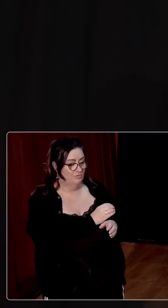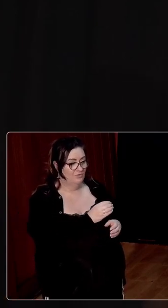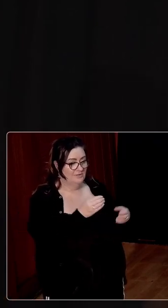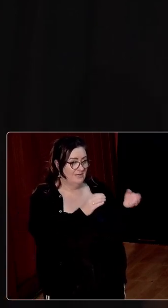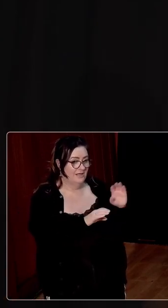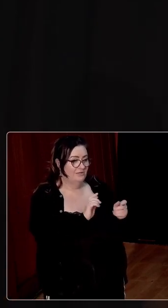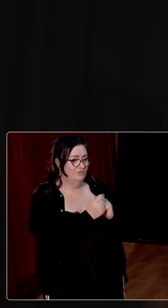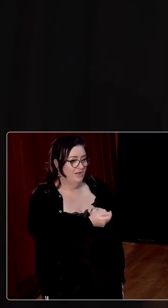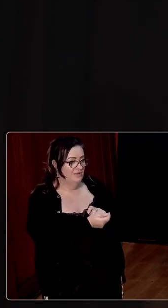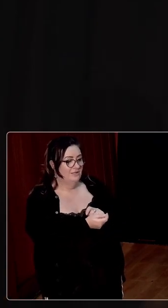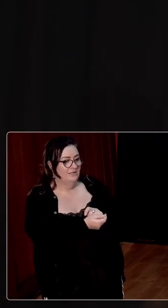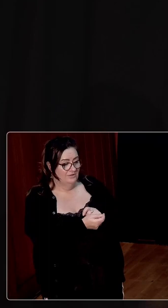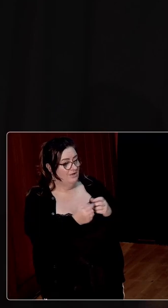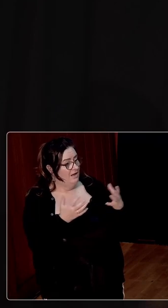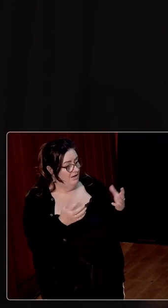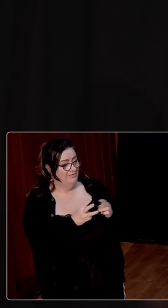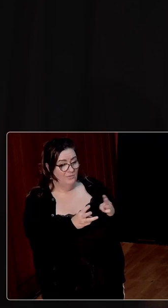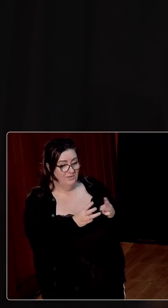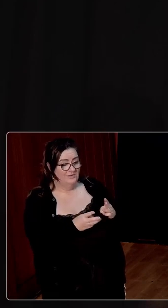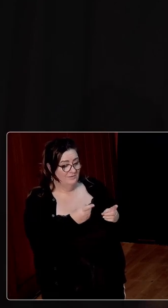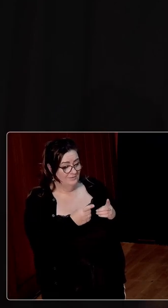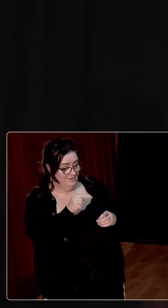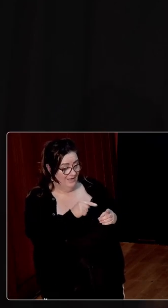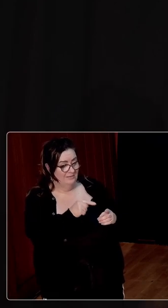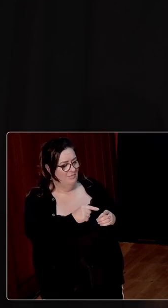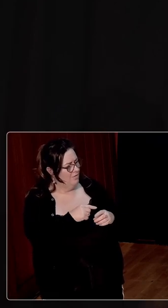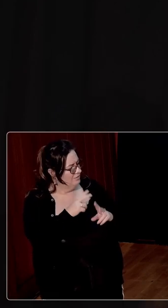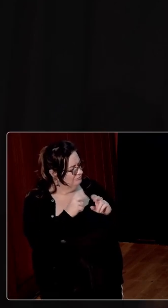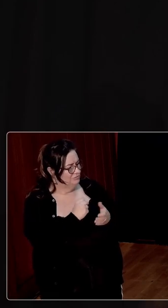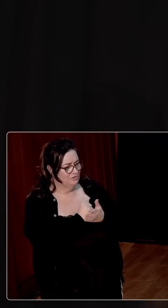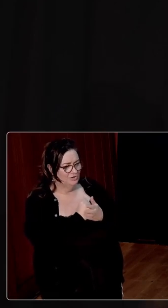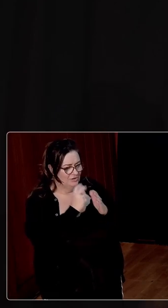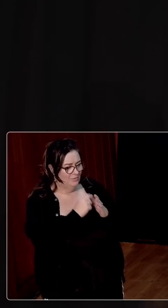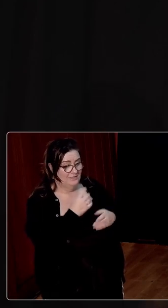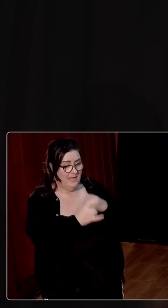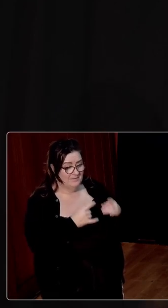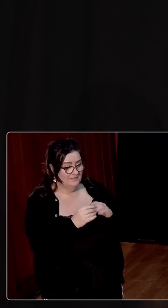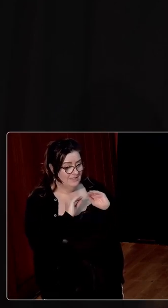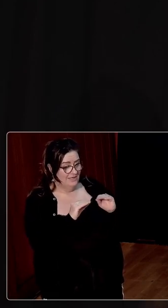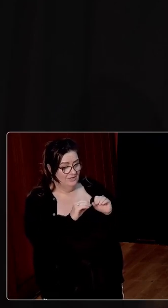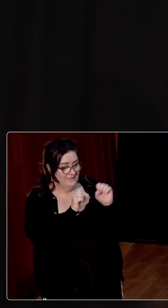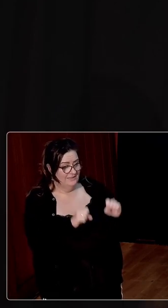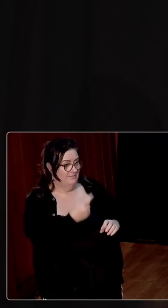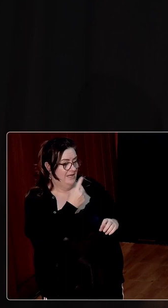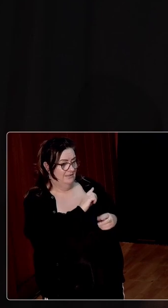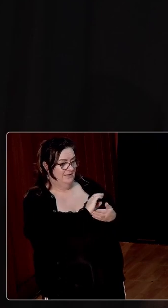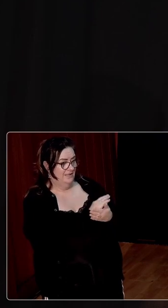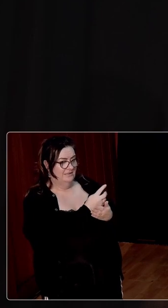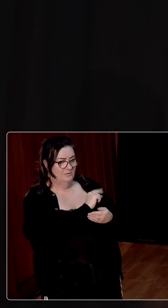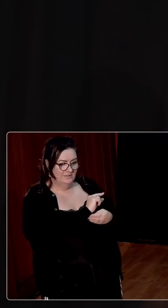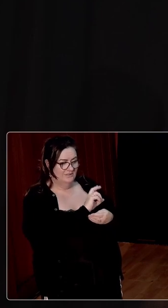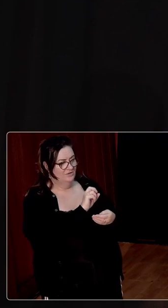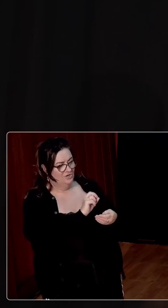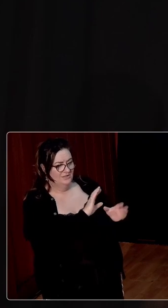changing, I think there's a job work to be done, greater study needed on what was happening to the education system in Ireland in the 20s and 30s,